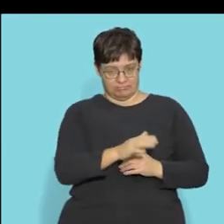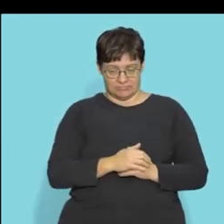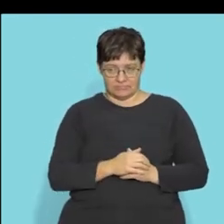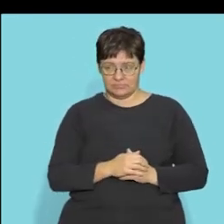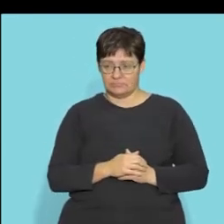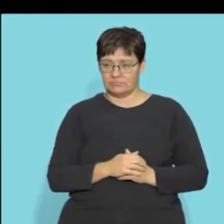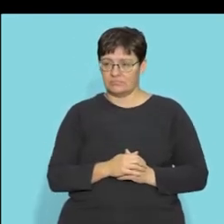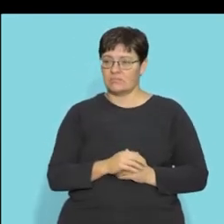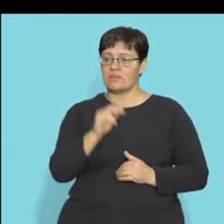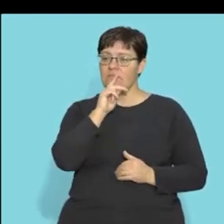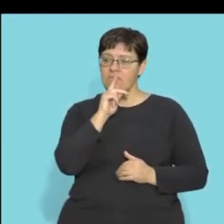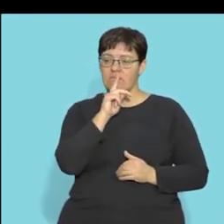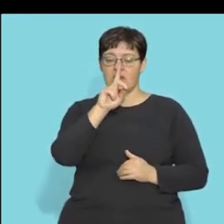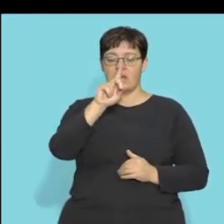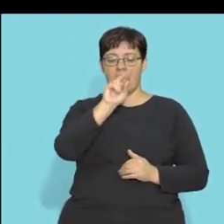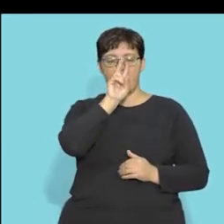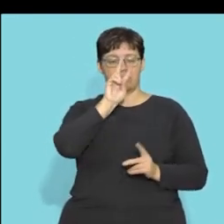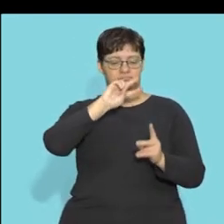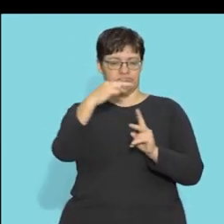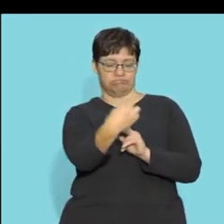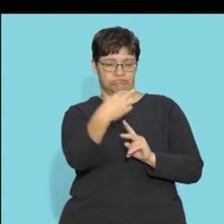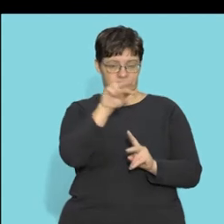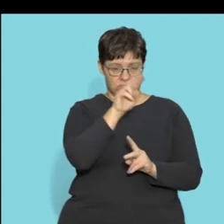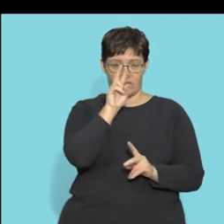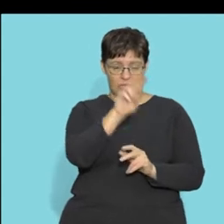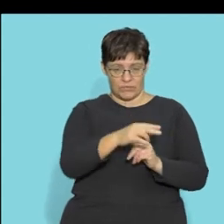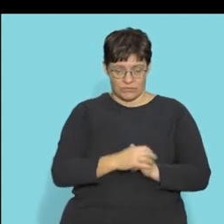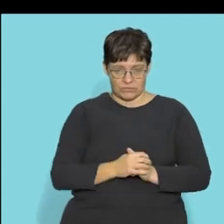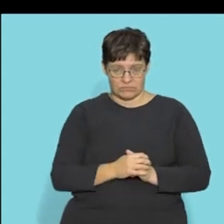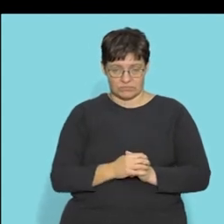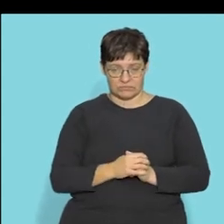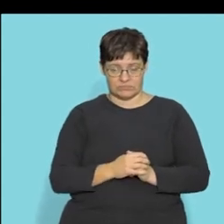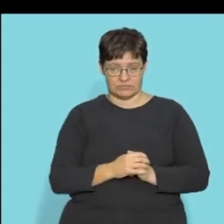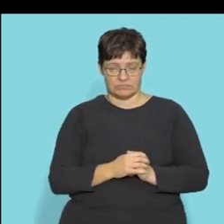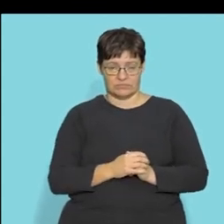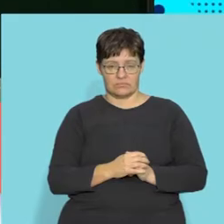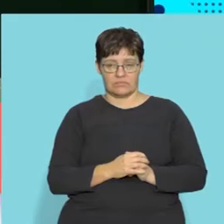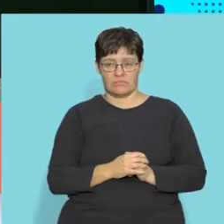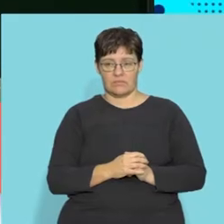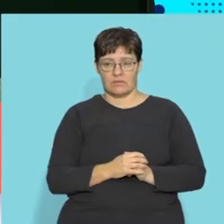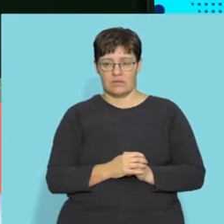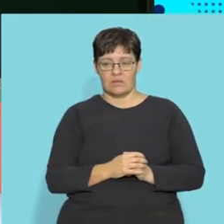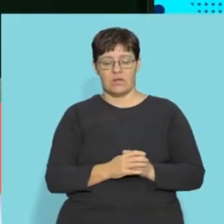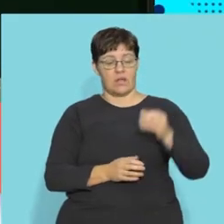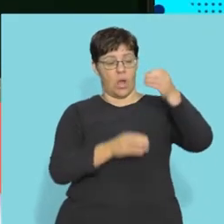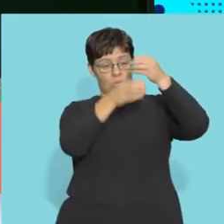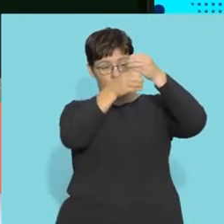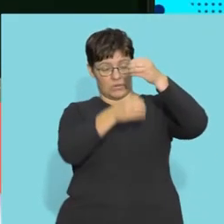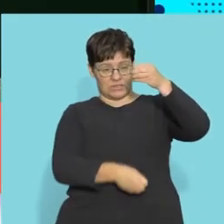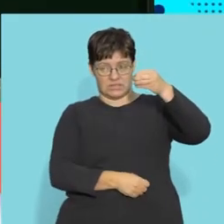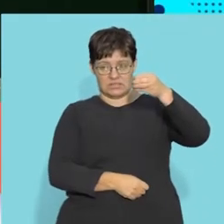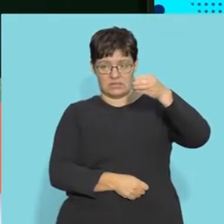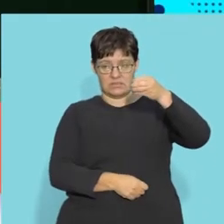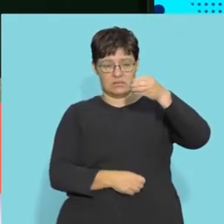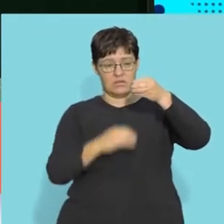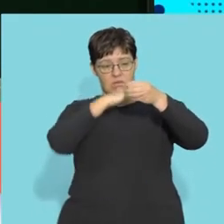exam paper. So let's look at a transversal view. So let me just show you what a transversal view is. This is your